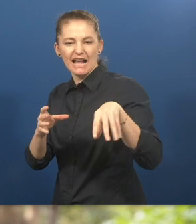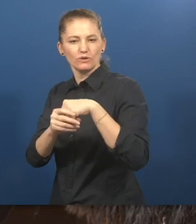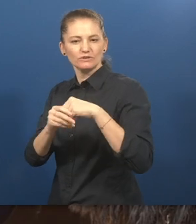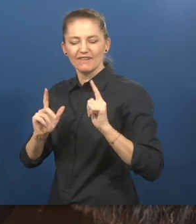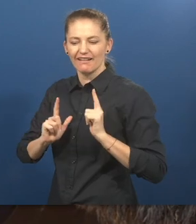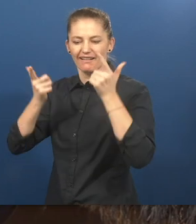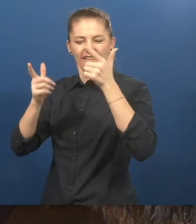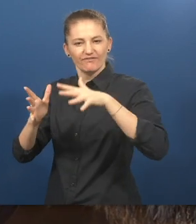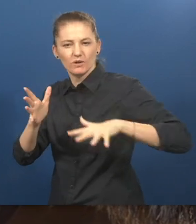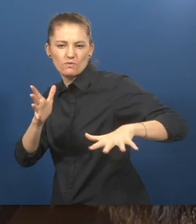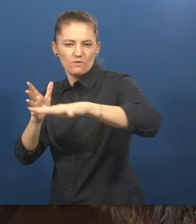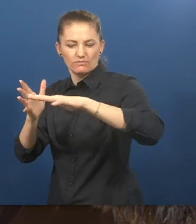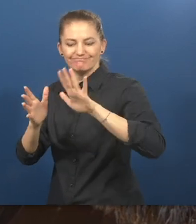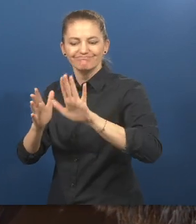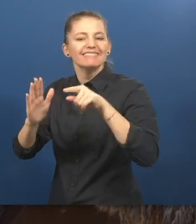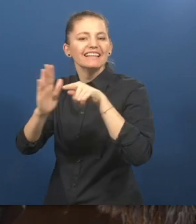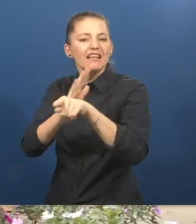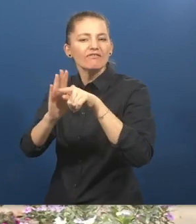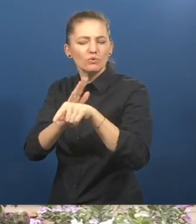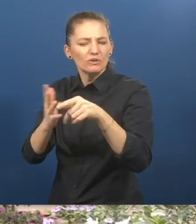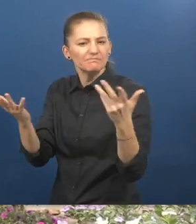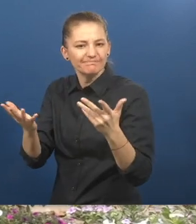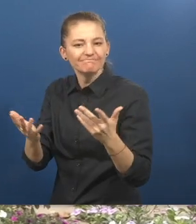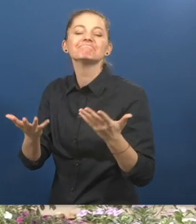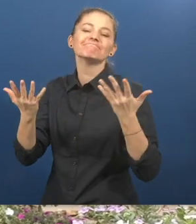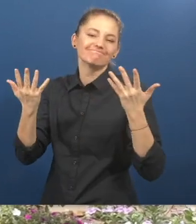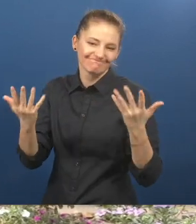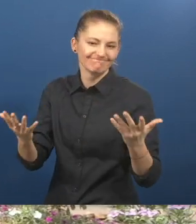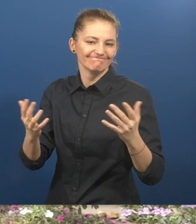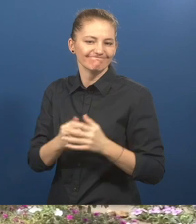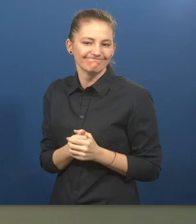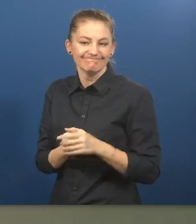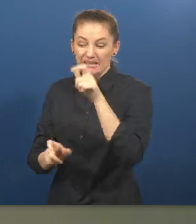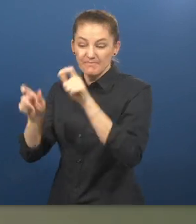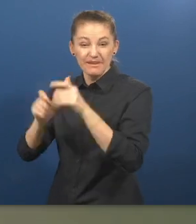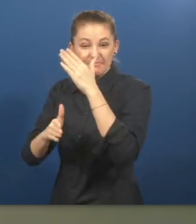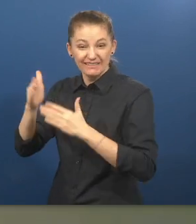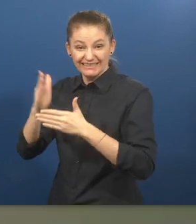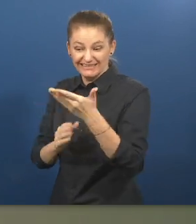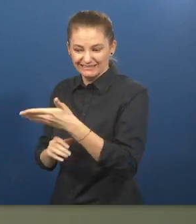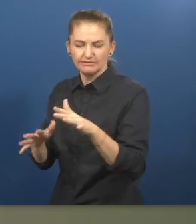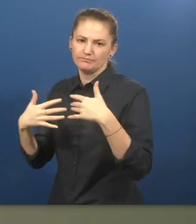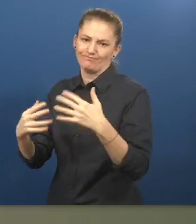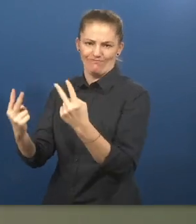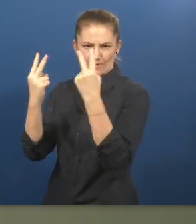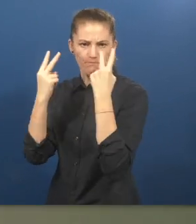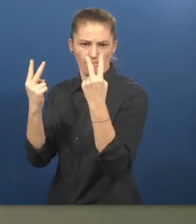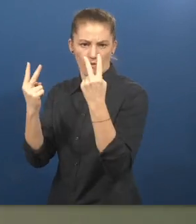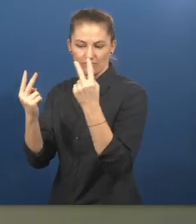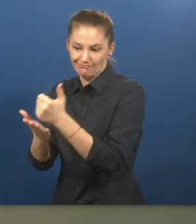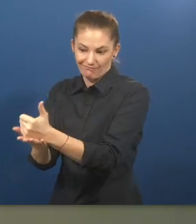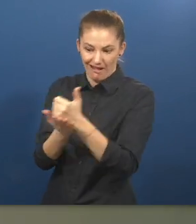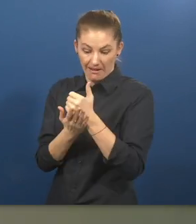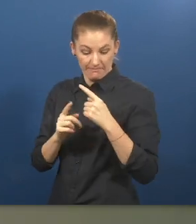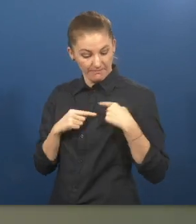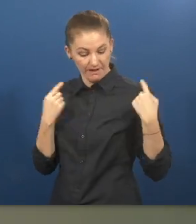inclusive livelihood for refugees about? Edward Winter. Zeno Technical Advisor for Social Inclusion. Well, really essential has been